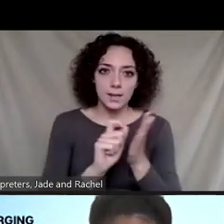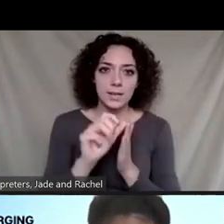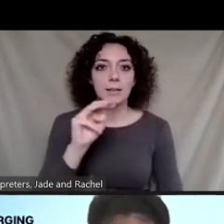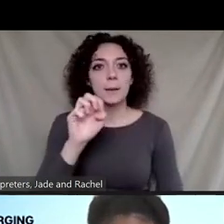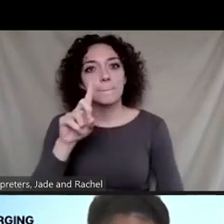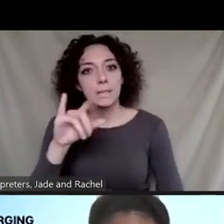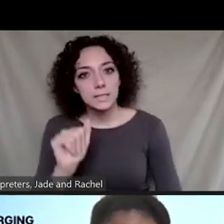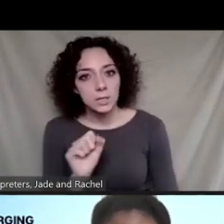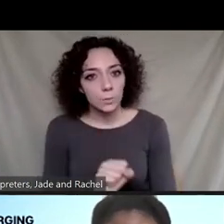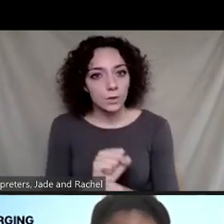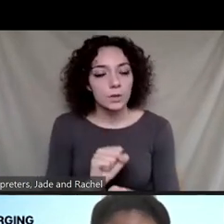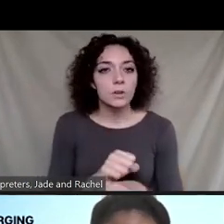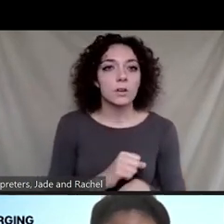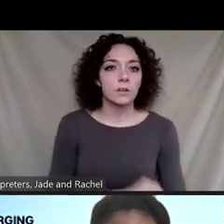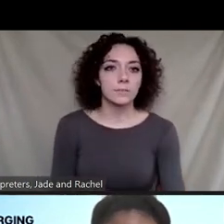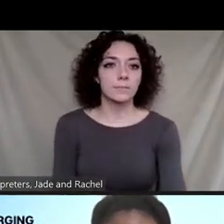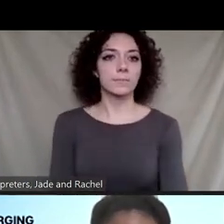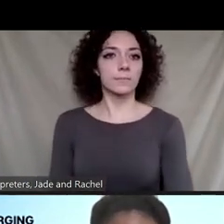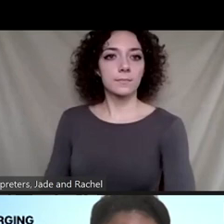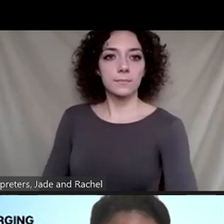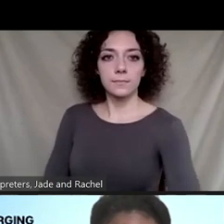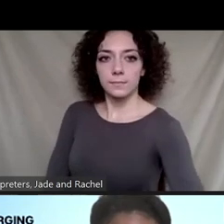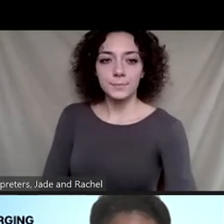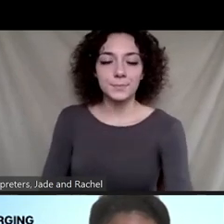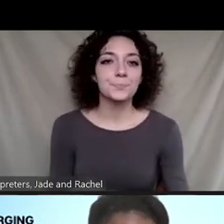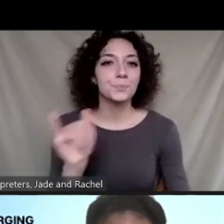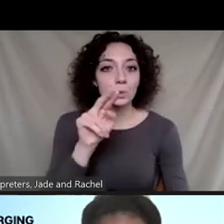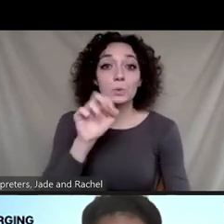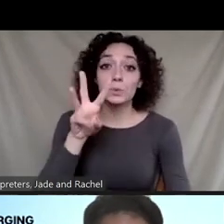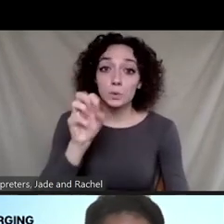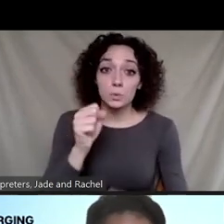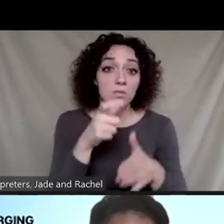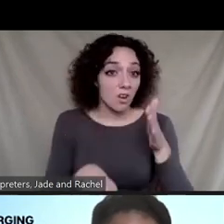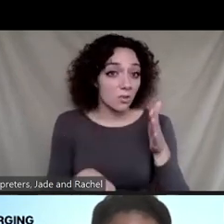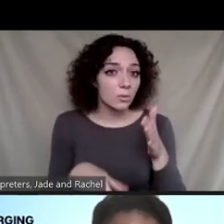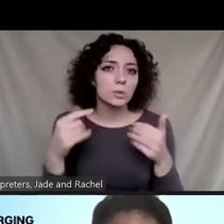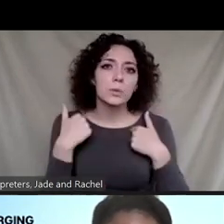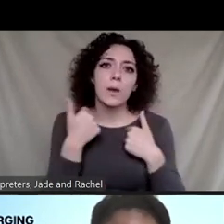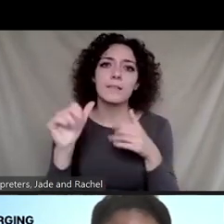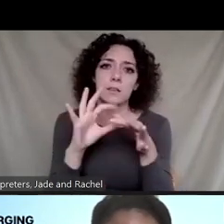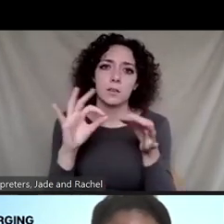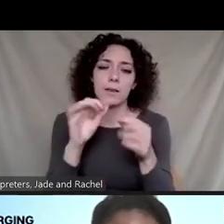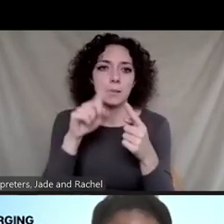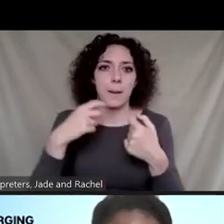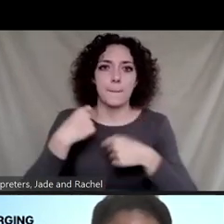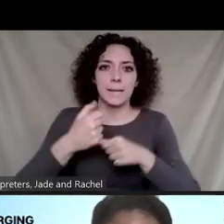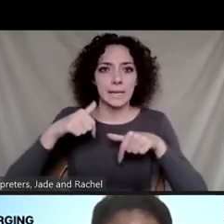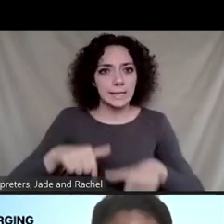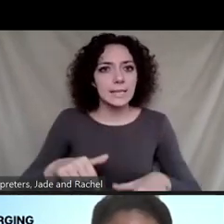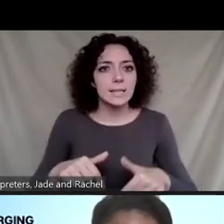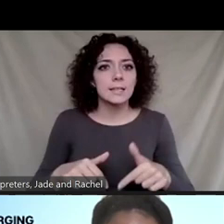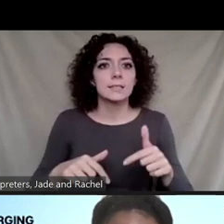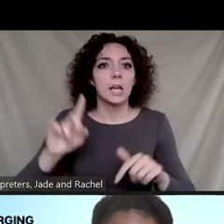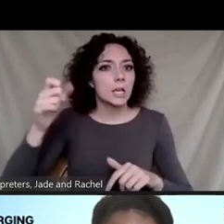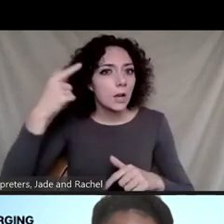news articles. Is there any comments about making this kind of a societal and government